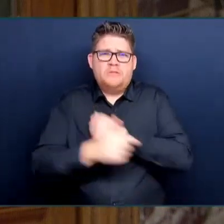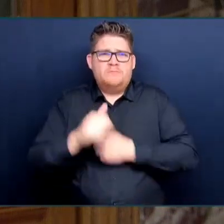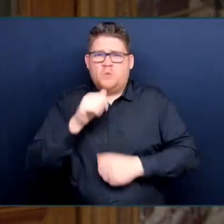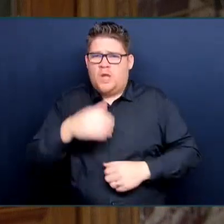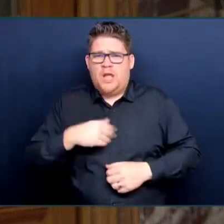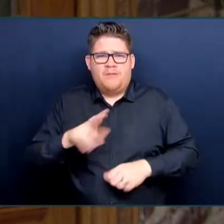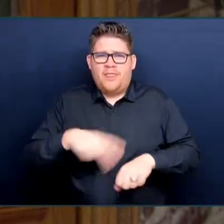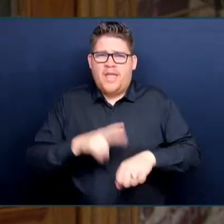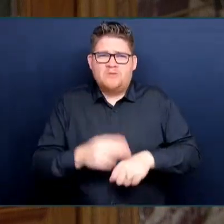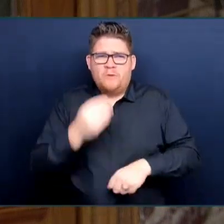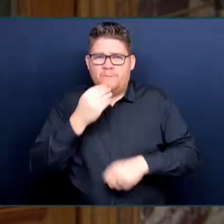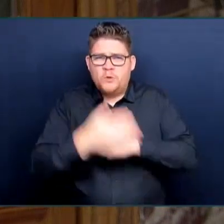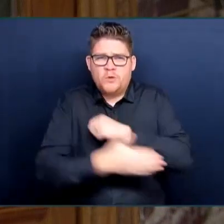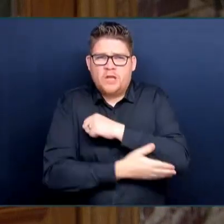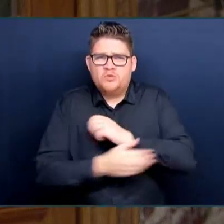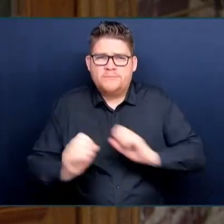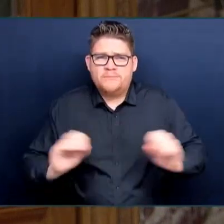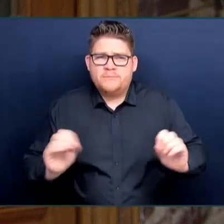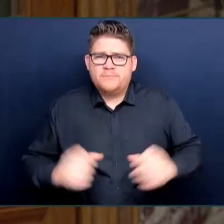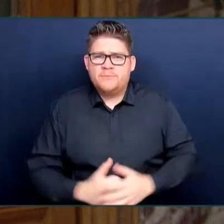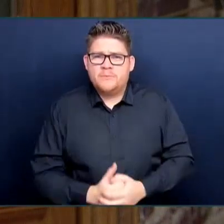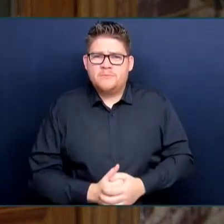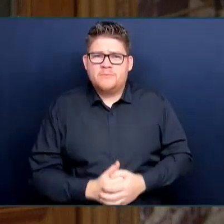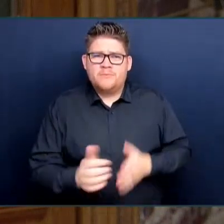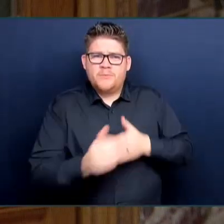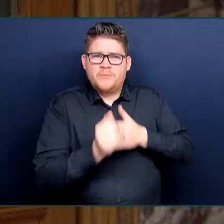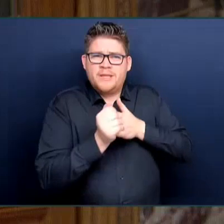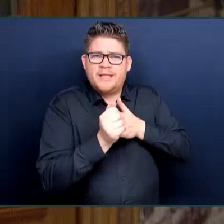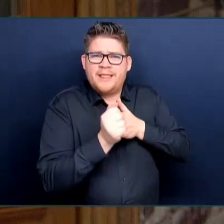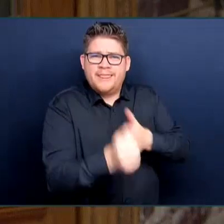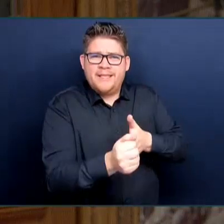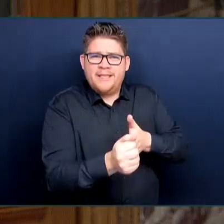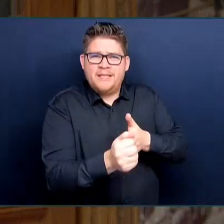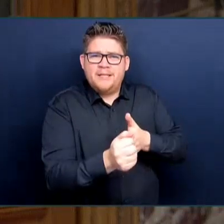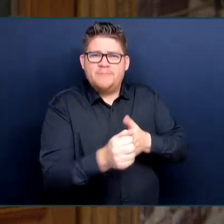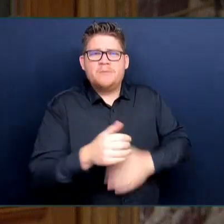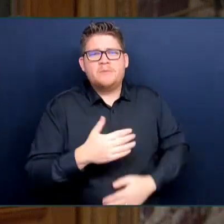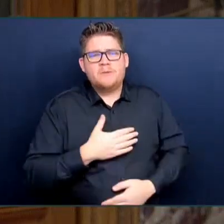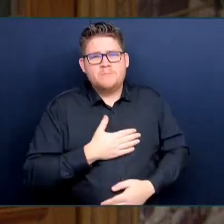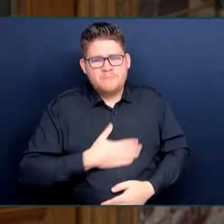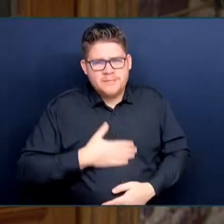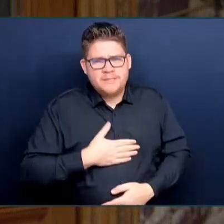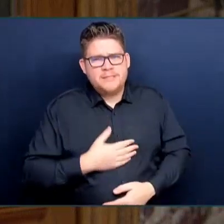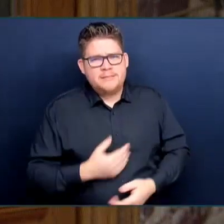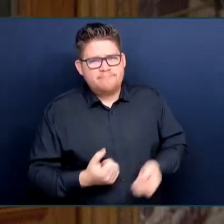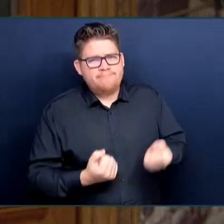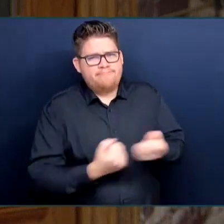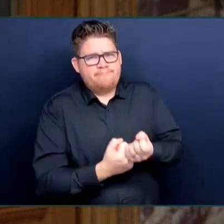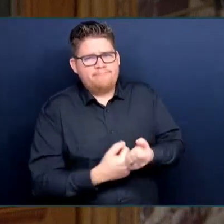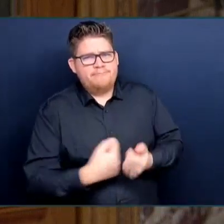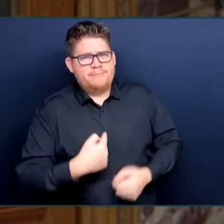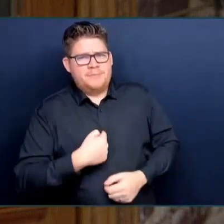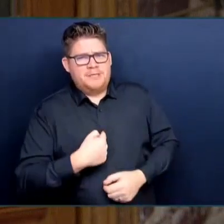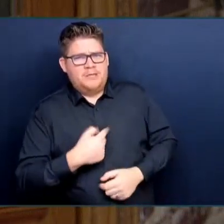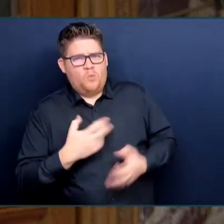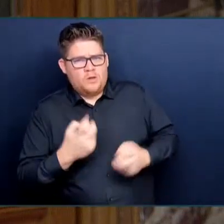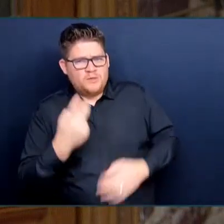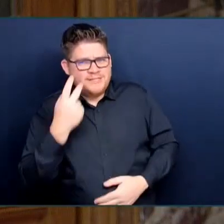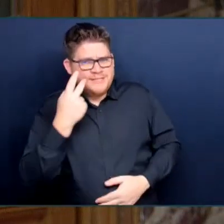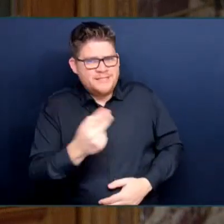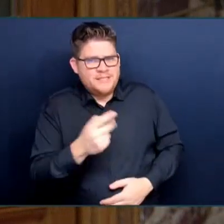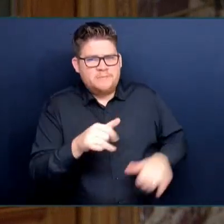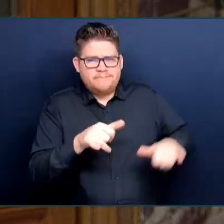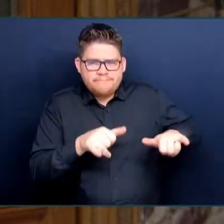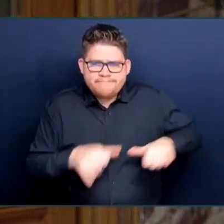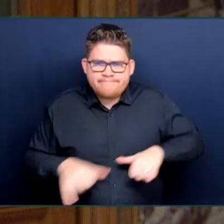the House to join me in supporting a universal school food program in BC that benefits our farmers, our families and the children